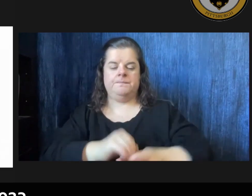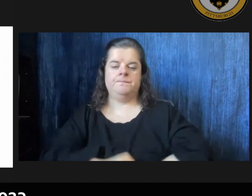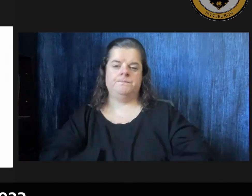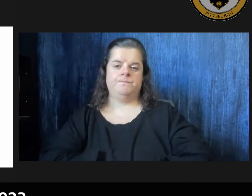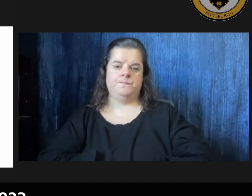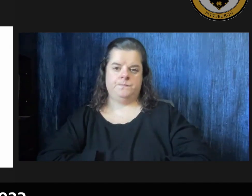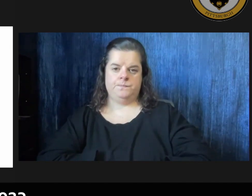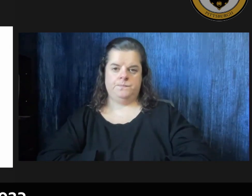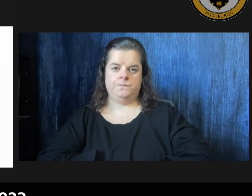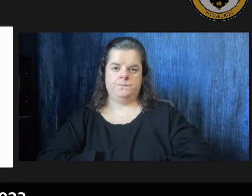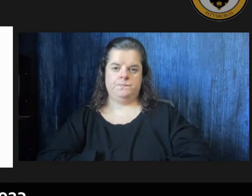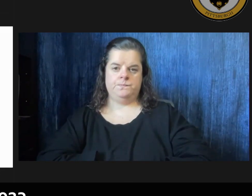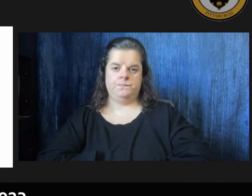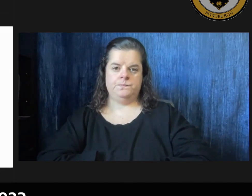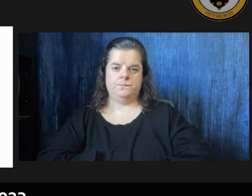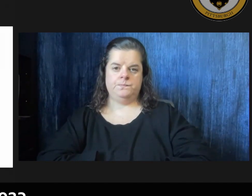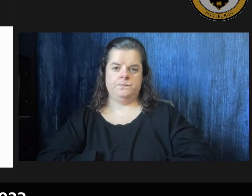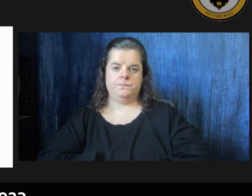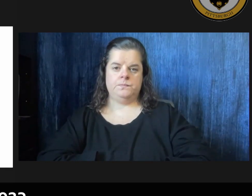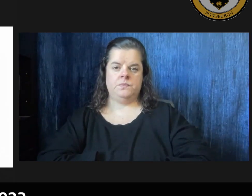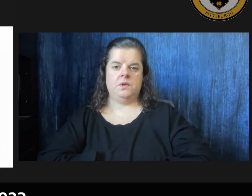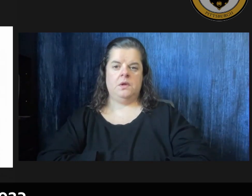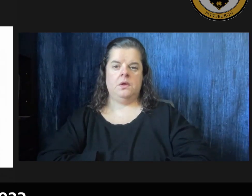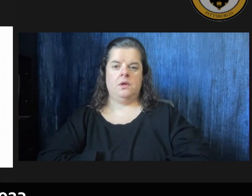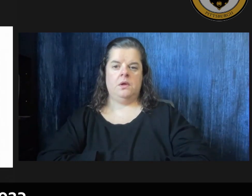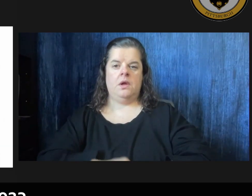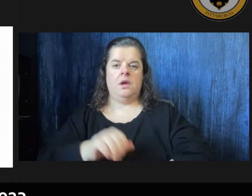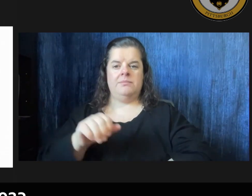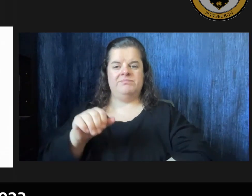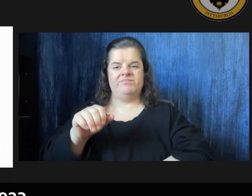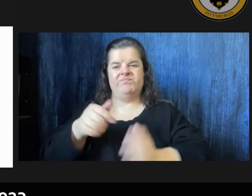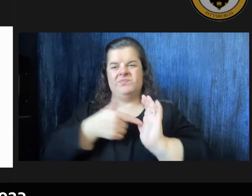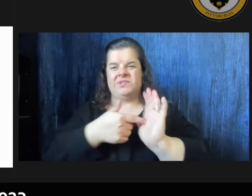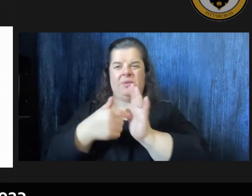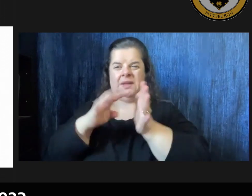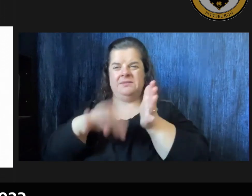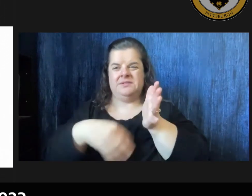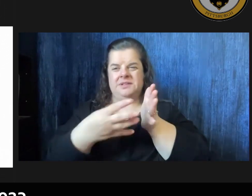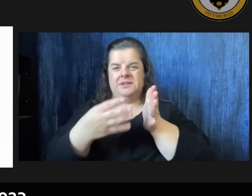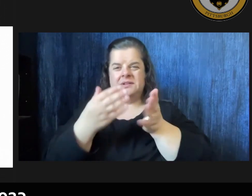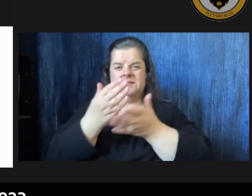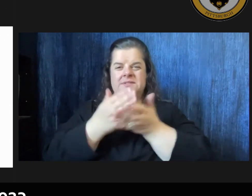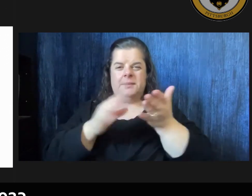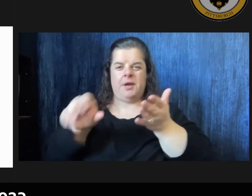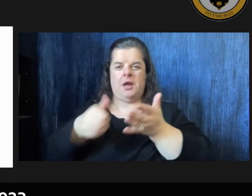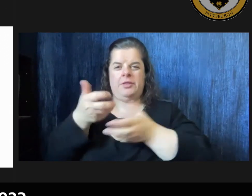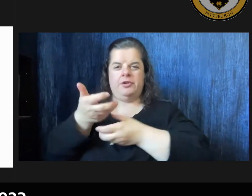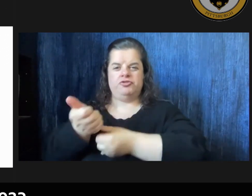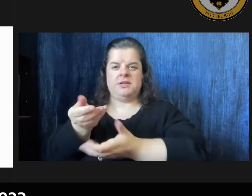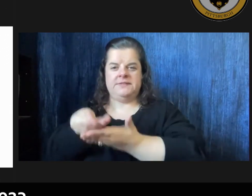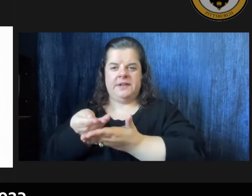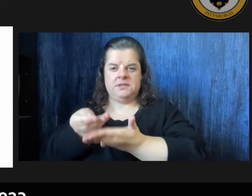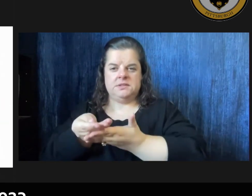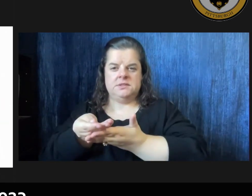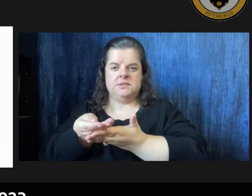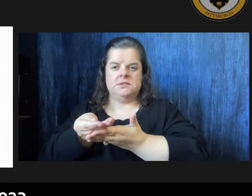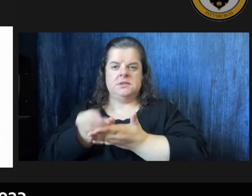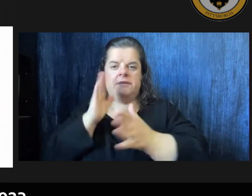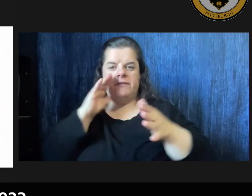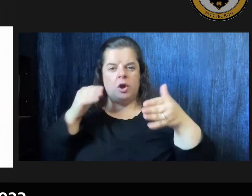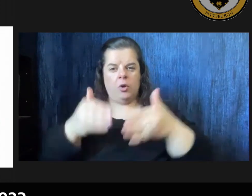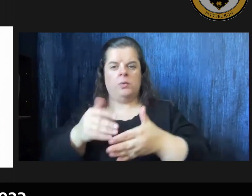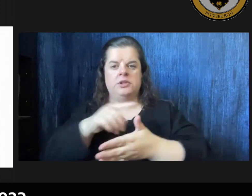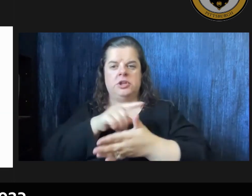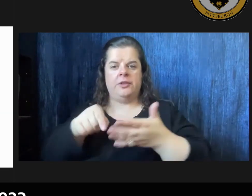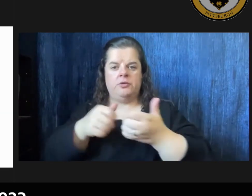uh moving on here is uh an outline of some of our other larger trust funds focusing on the ones with